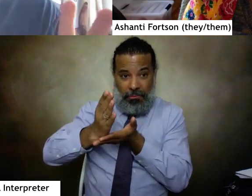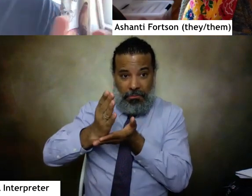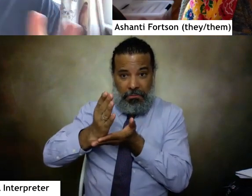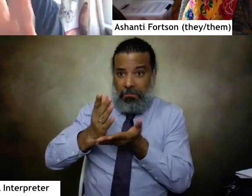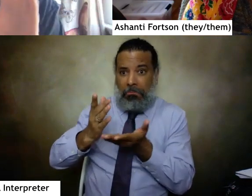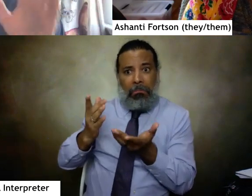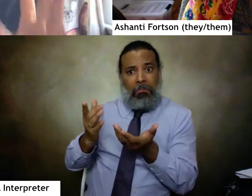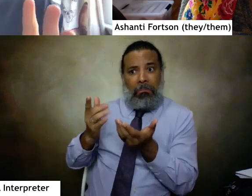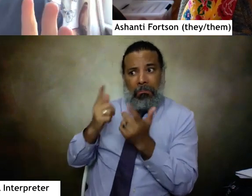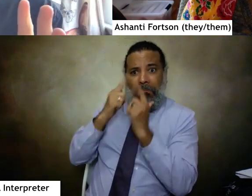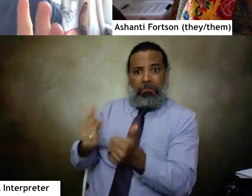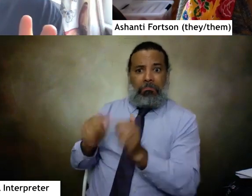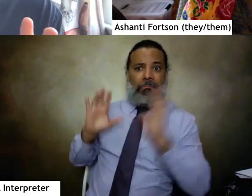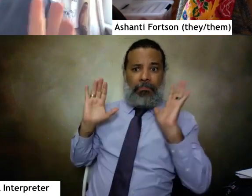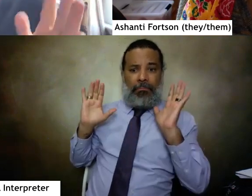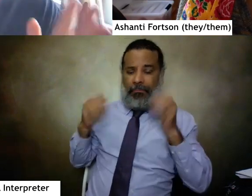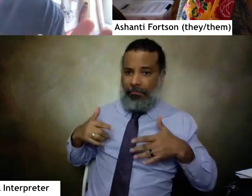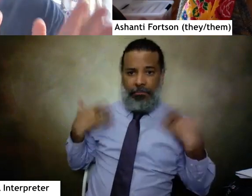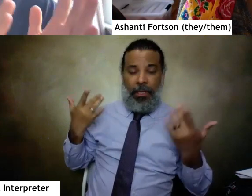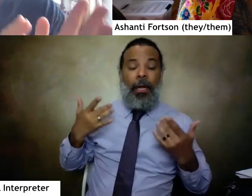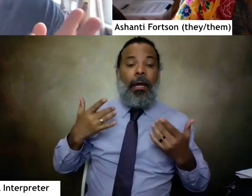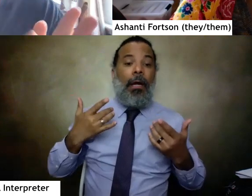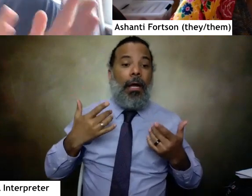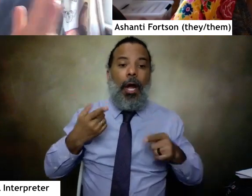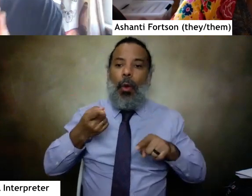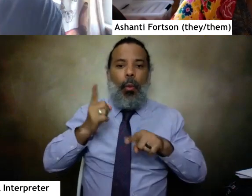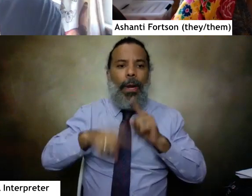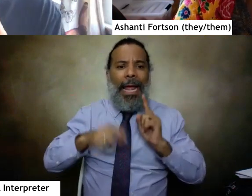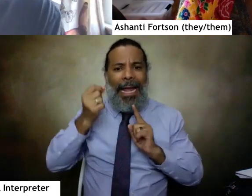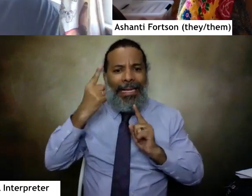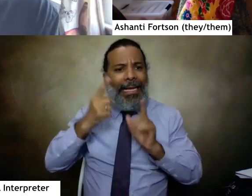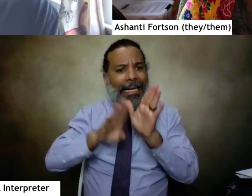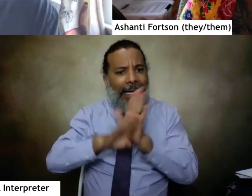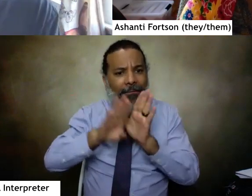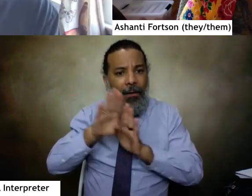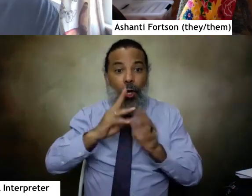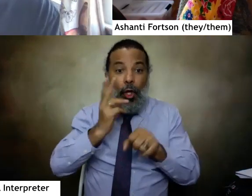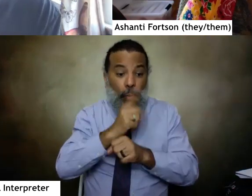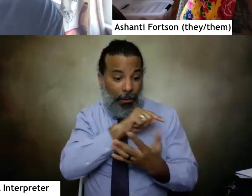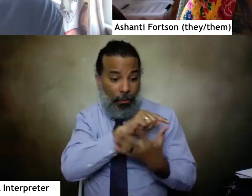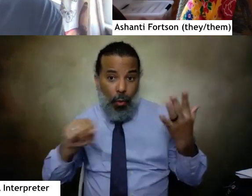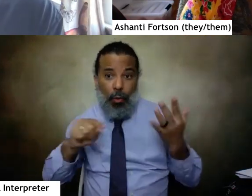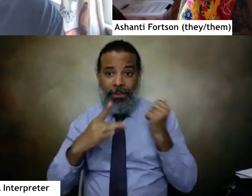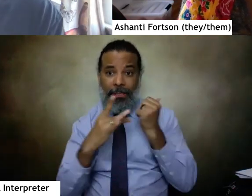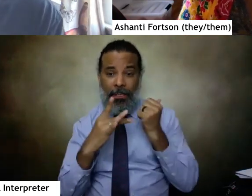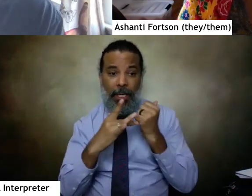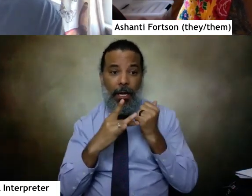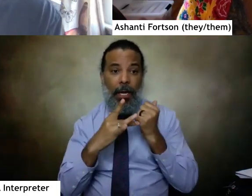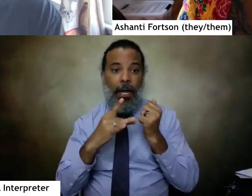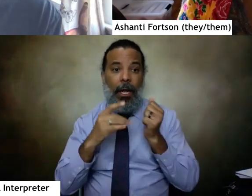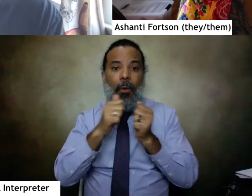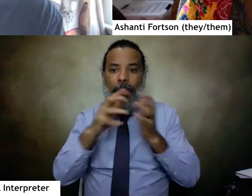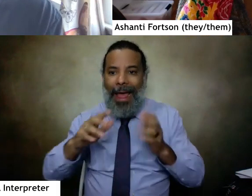And as you know, we cannot understand the development and use of these technologies outside of